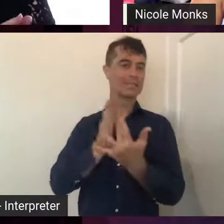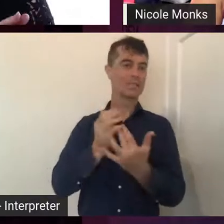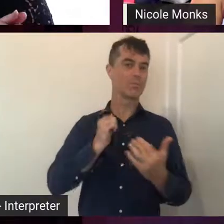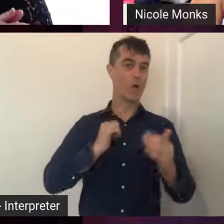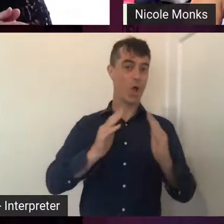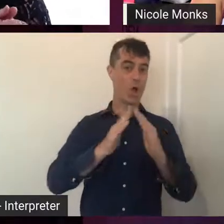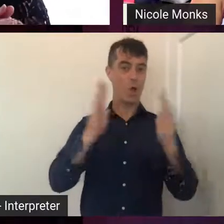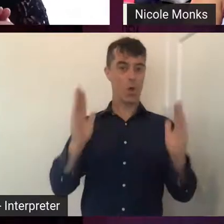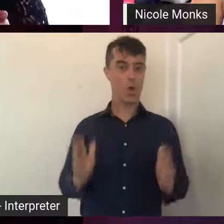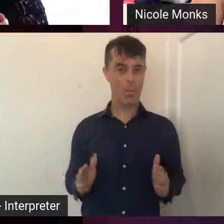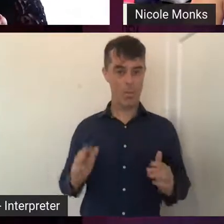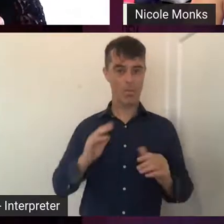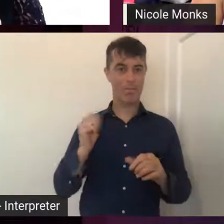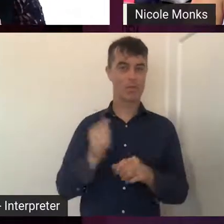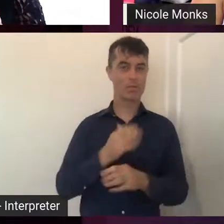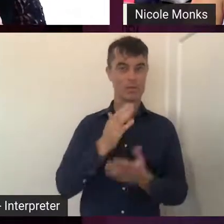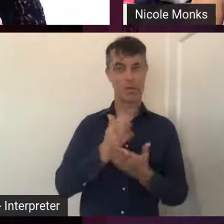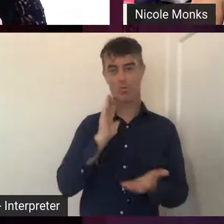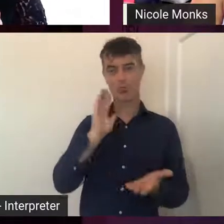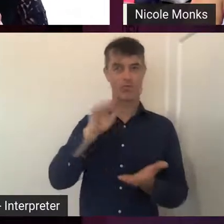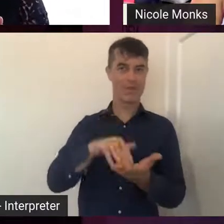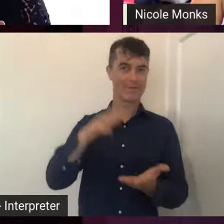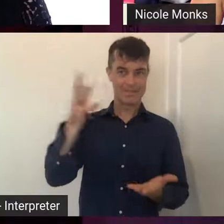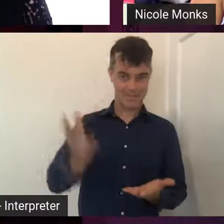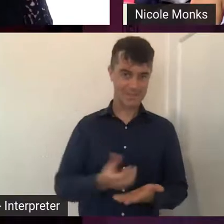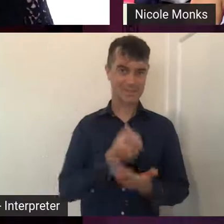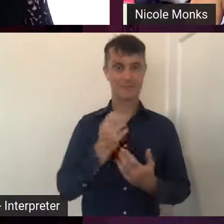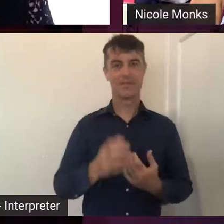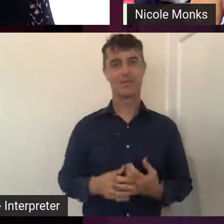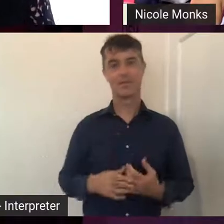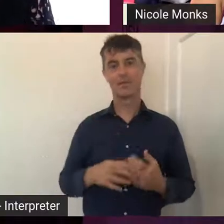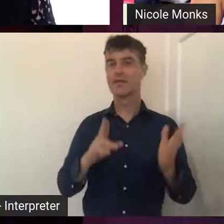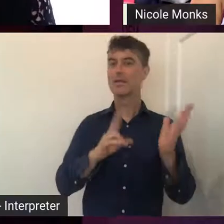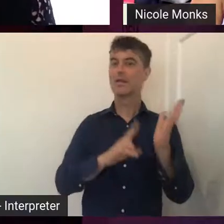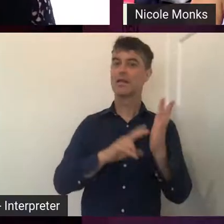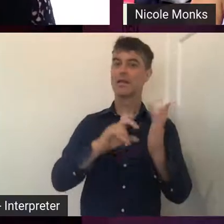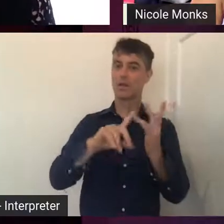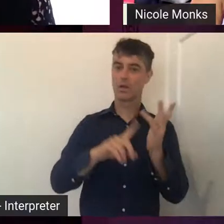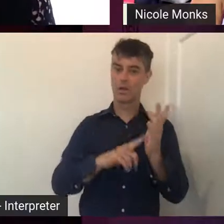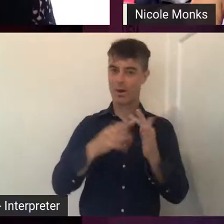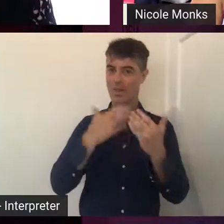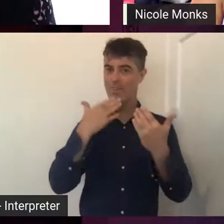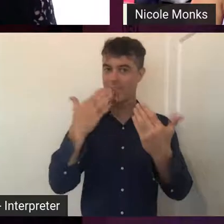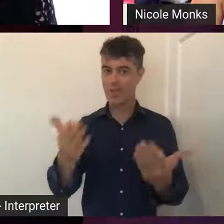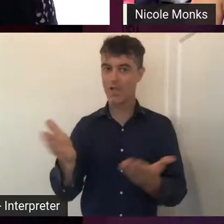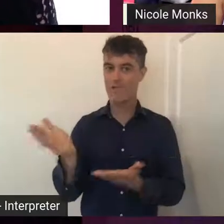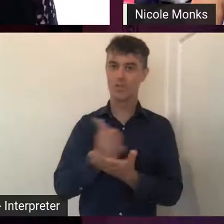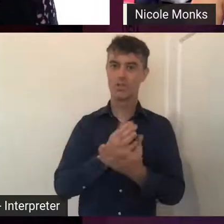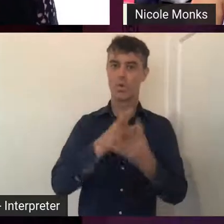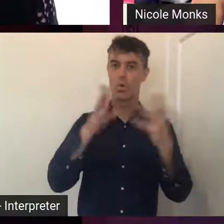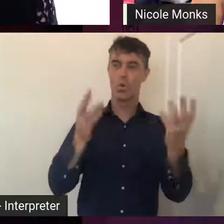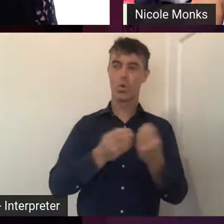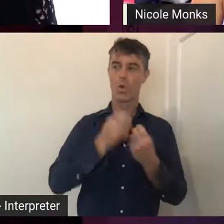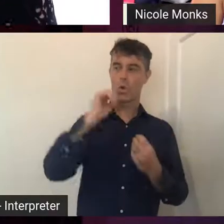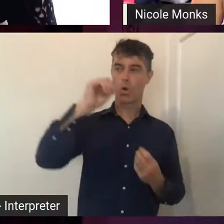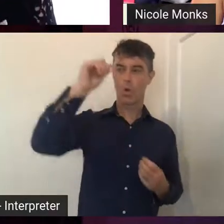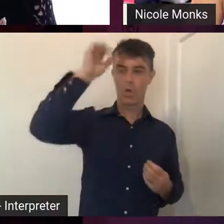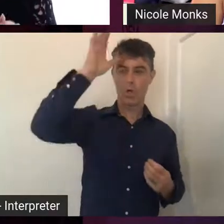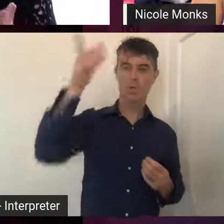it was going to arrive safely. Nicole, thank you for sharing all your knowledge and